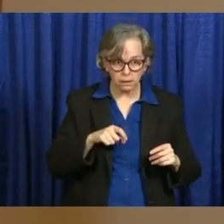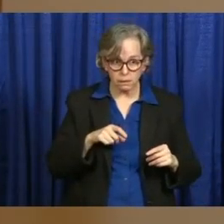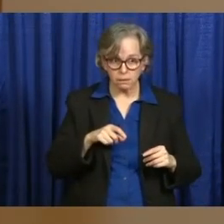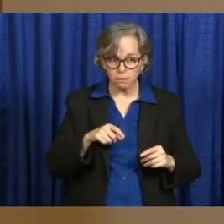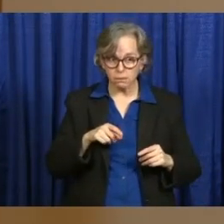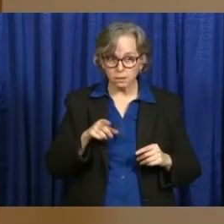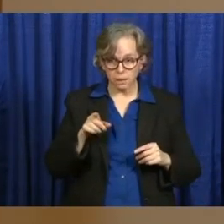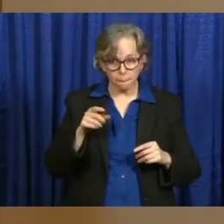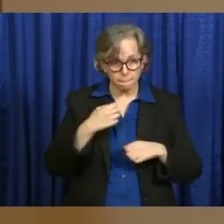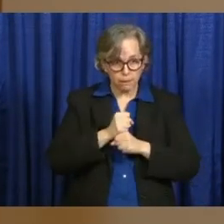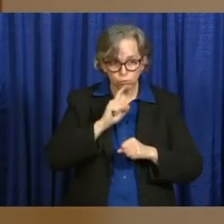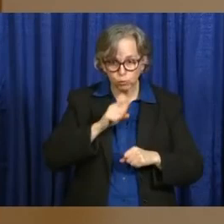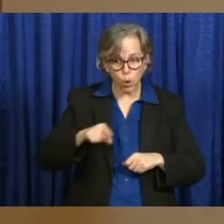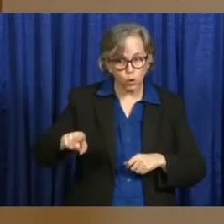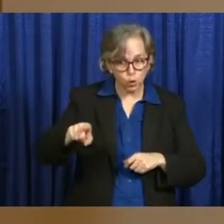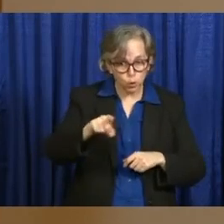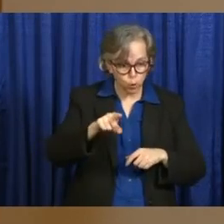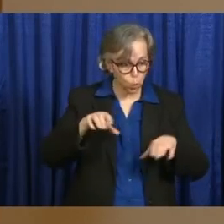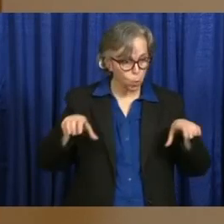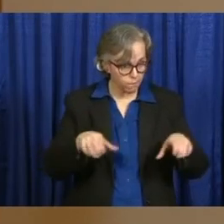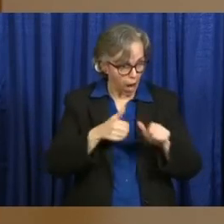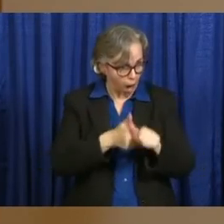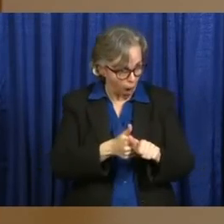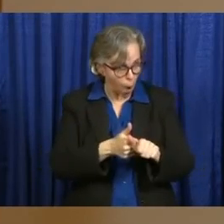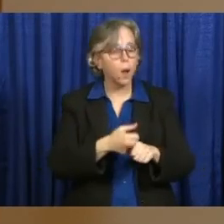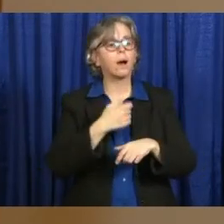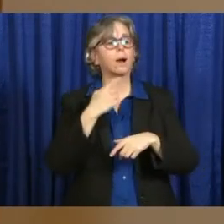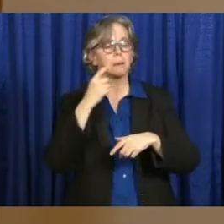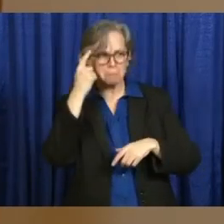life-saving. Thank you for what you're doing there.